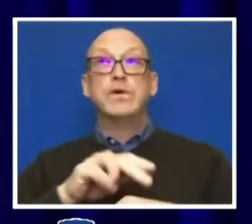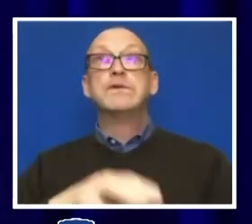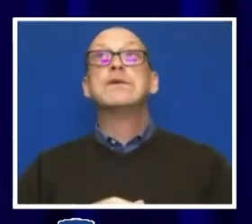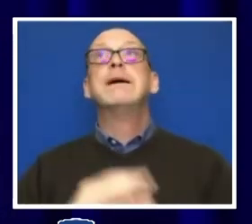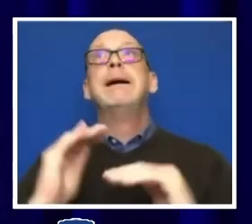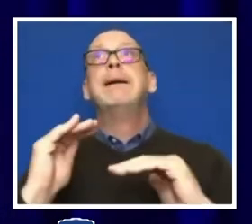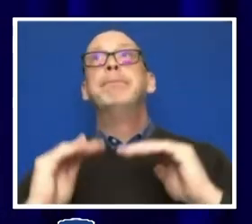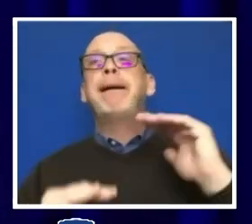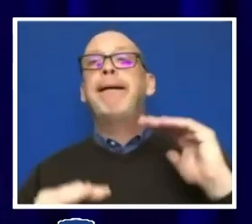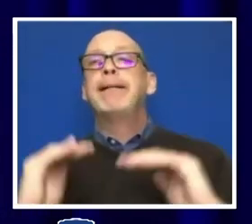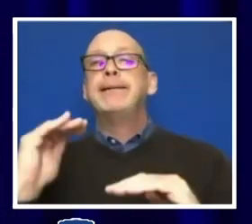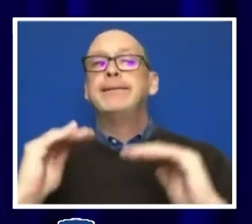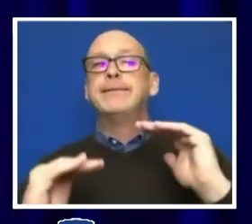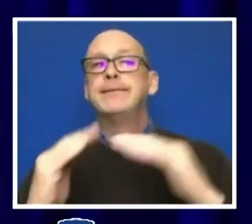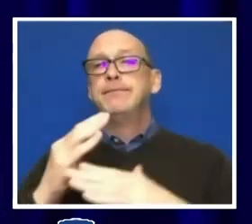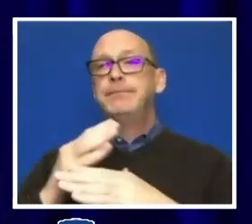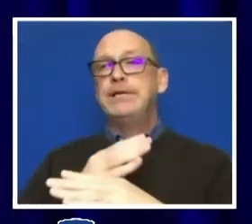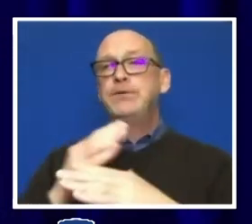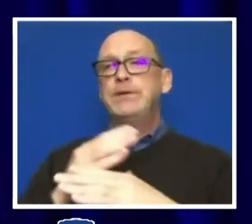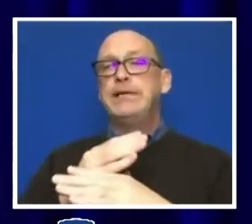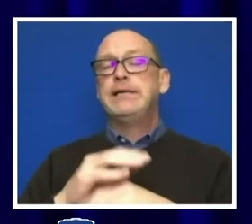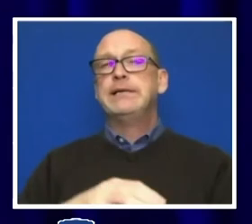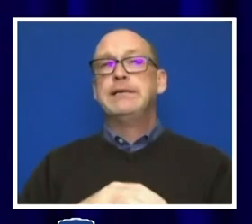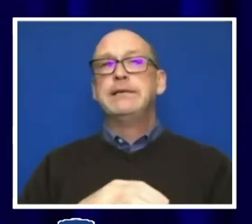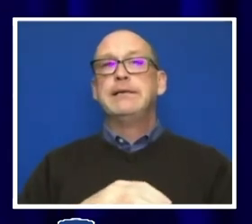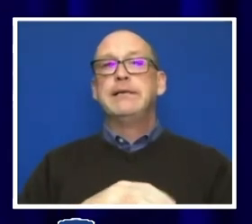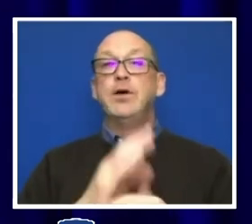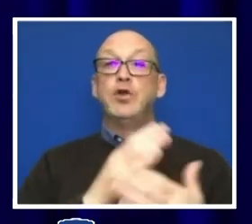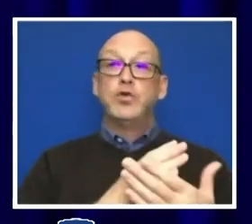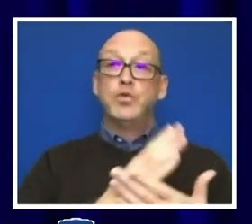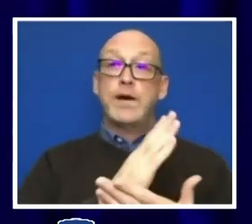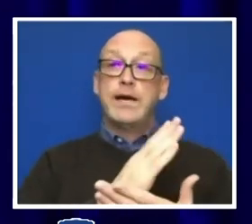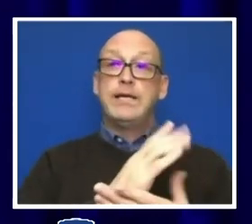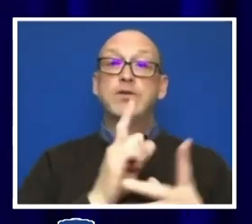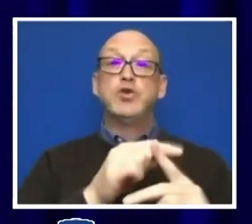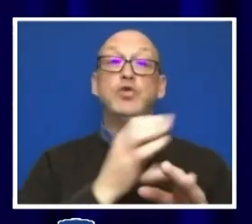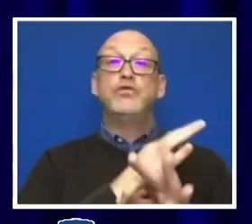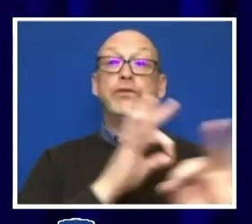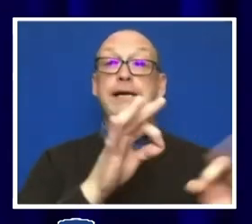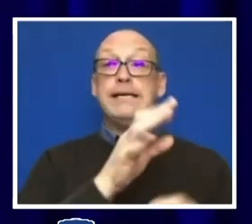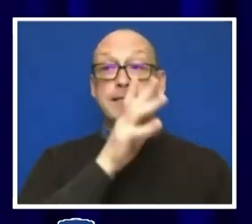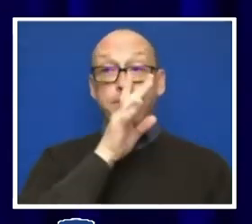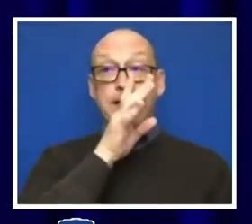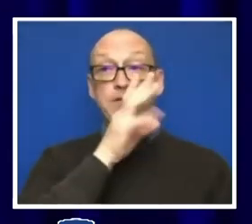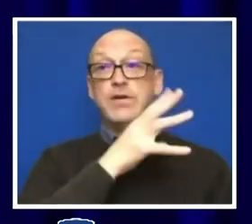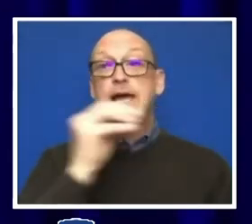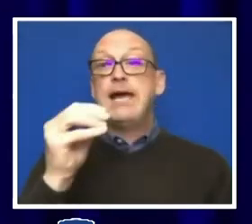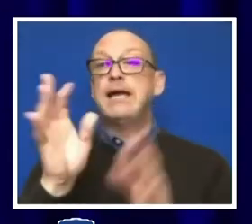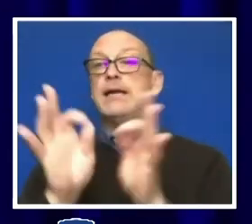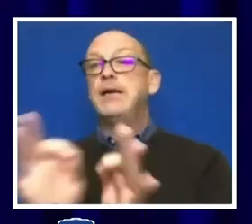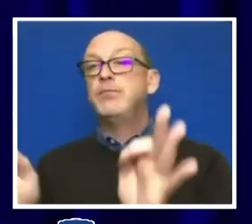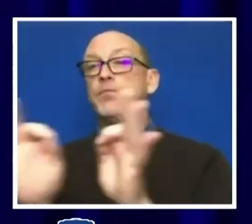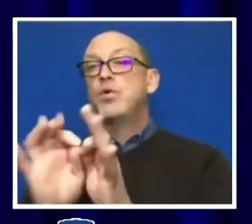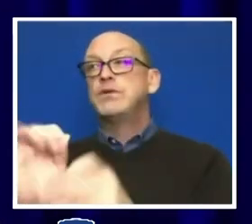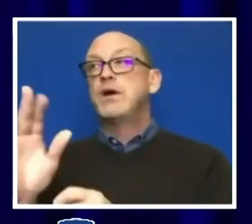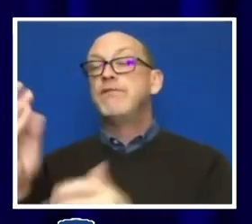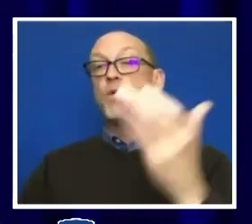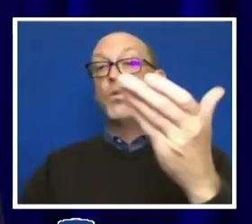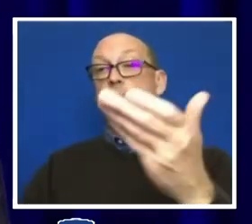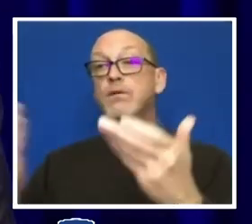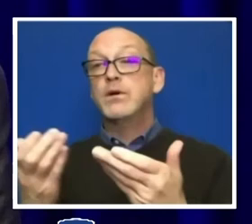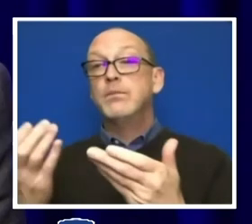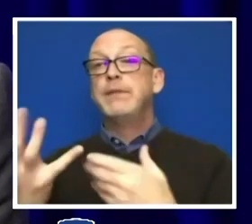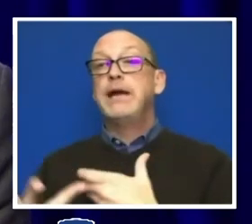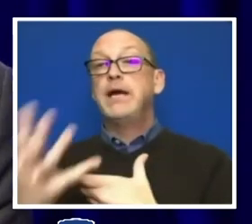between the rights to free speech and also the importance of a welcoming and inclusive